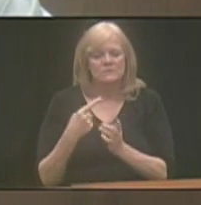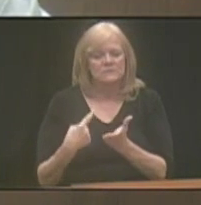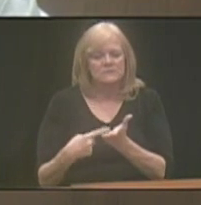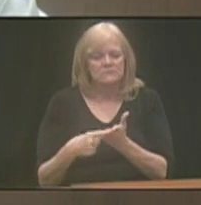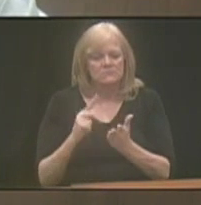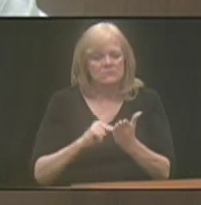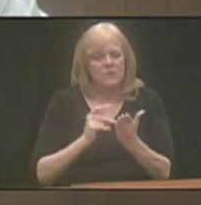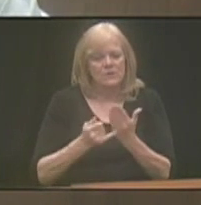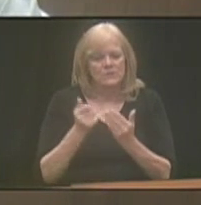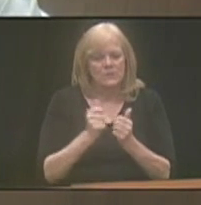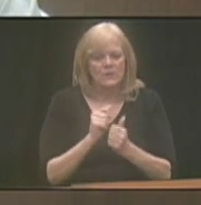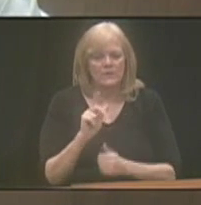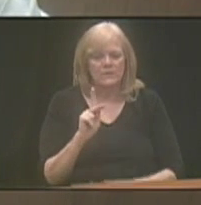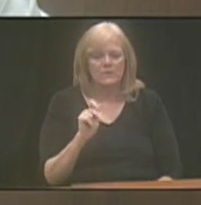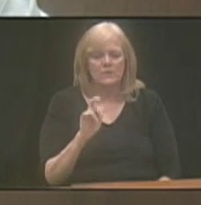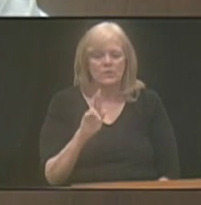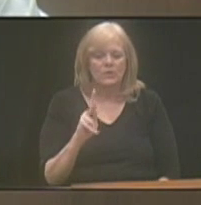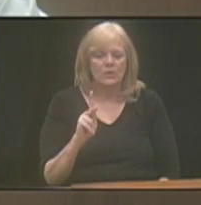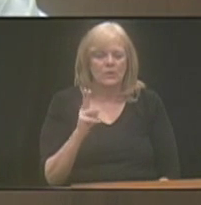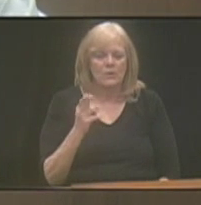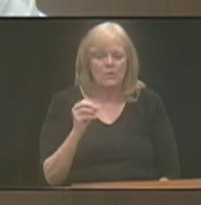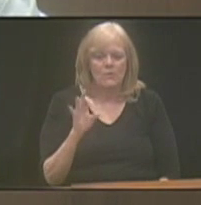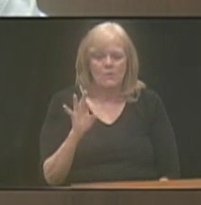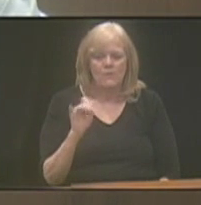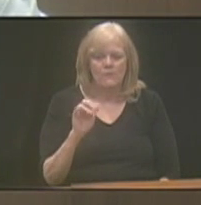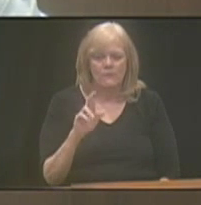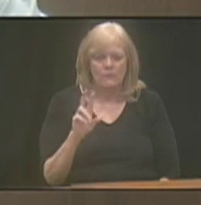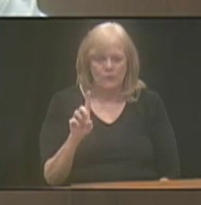project with Kurt Hofer and his group.